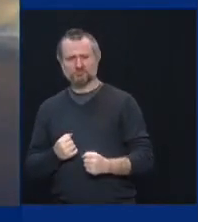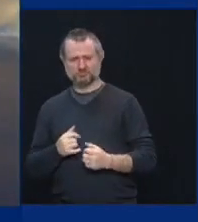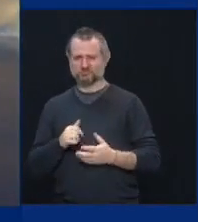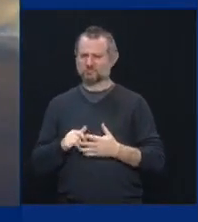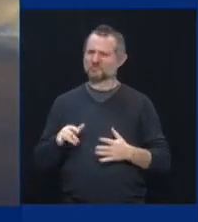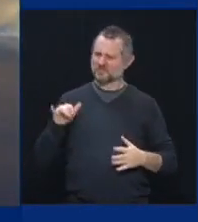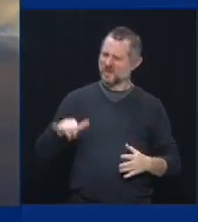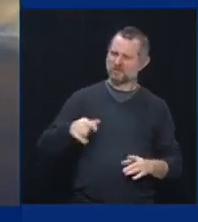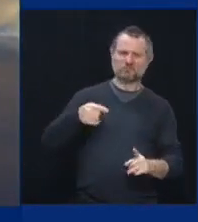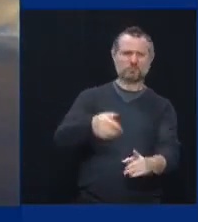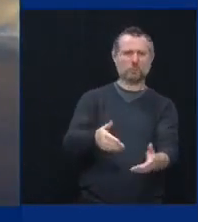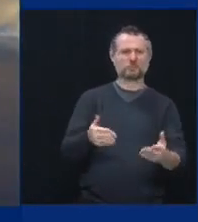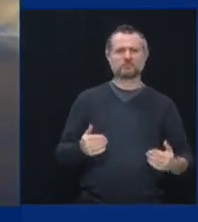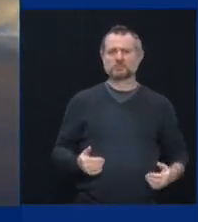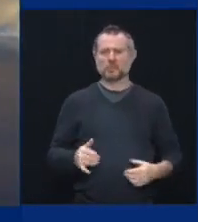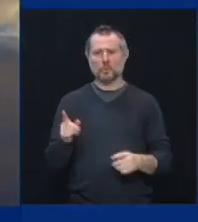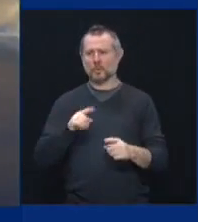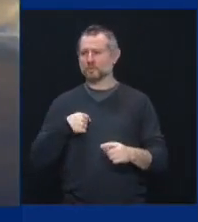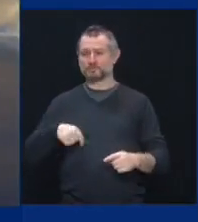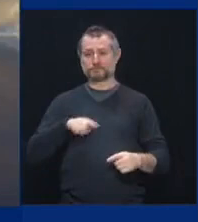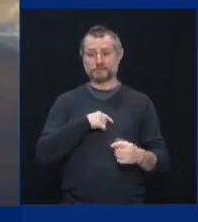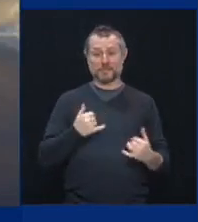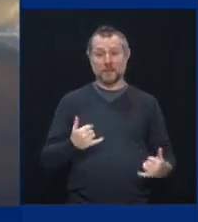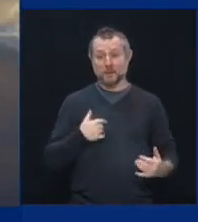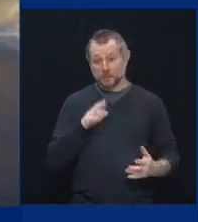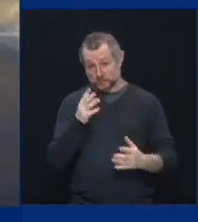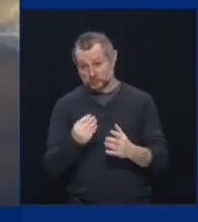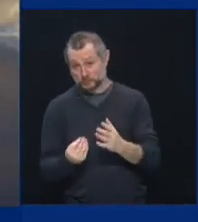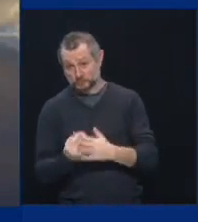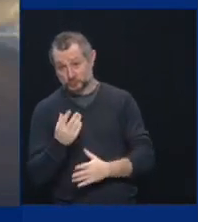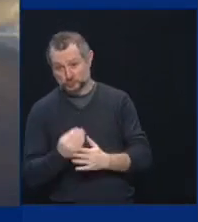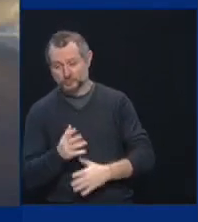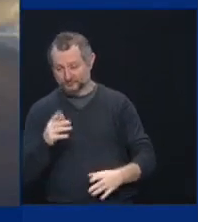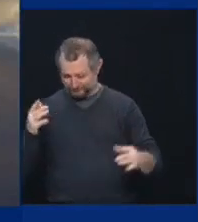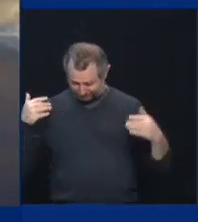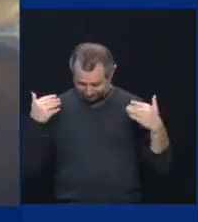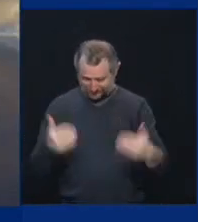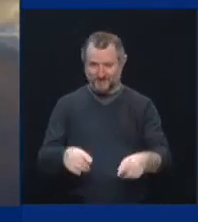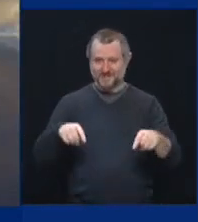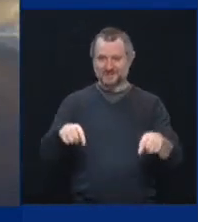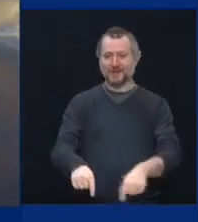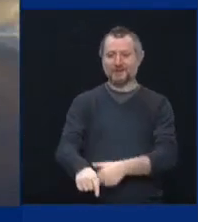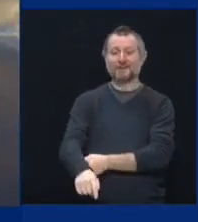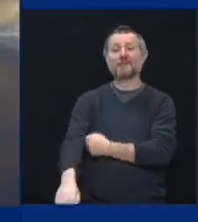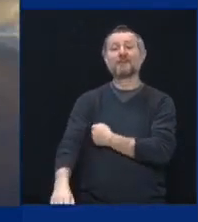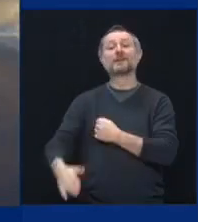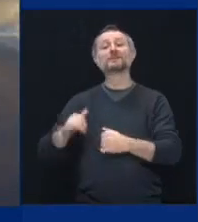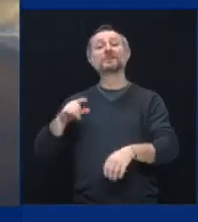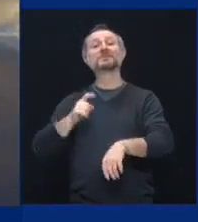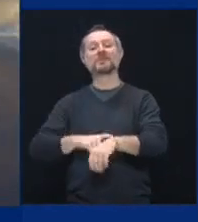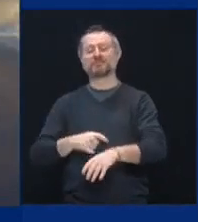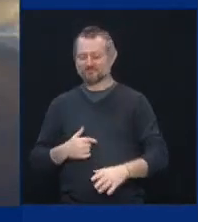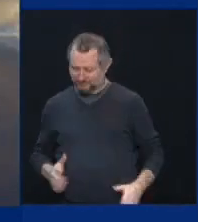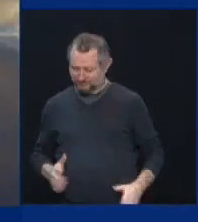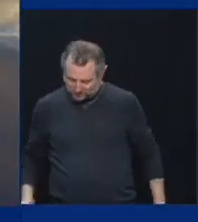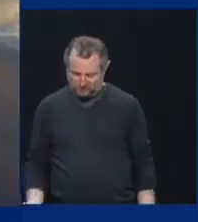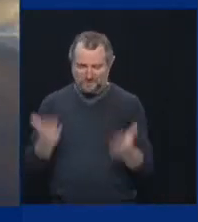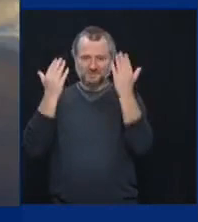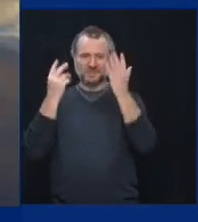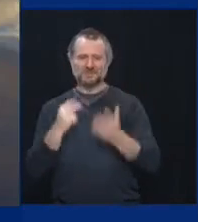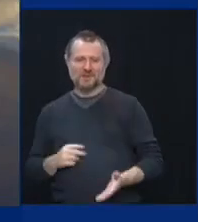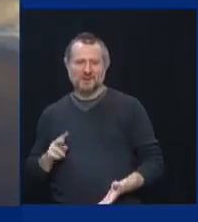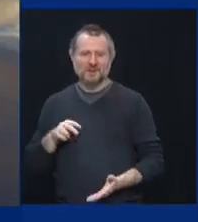that's where we are. Spring is here. It is time to rise up and it is time for the Mets